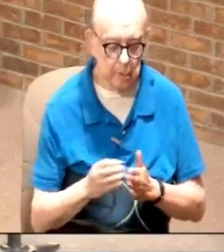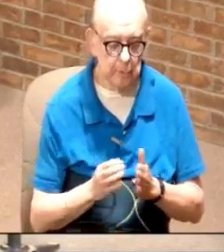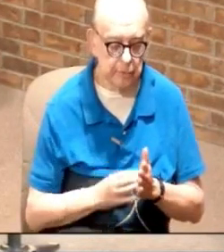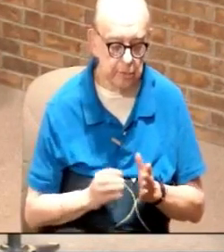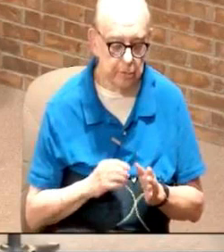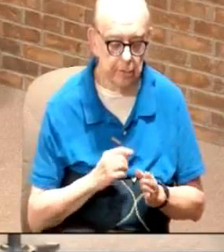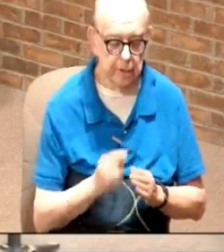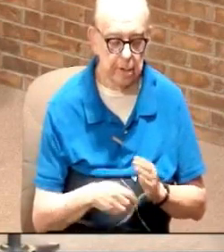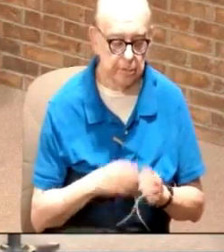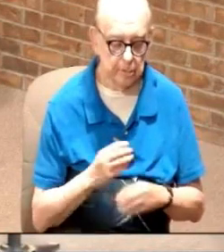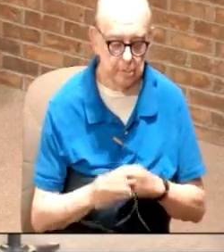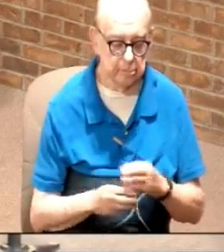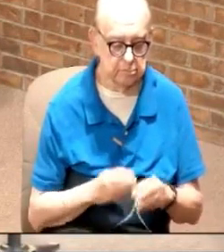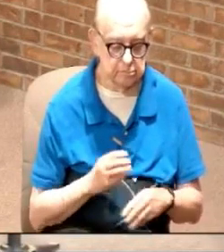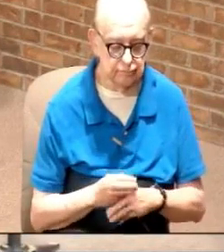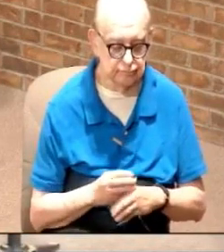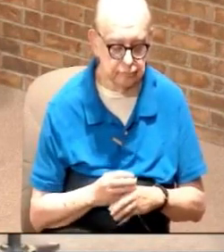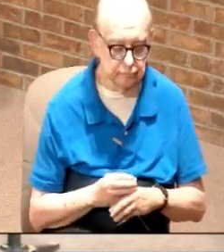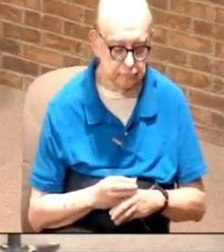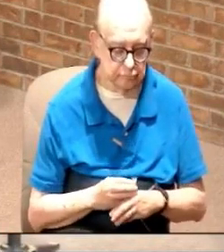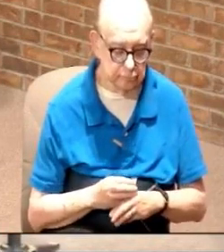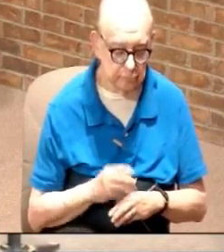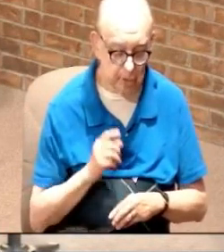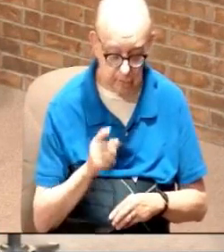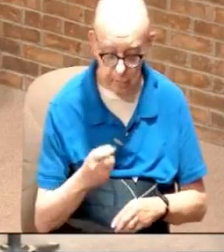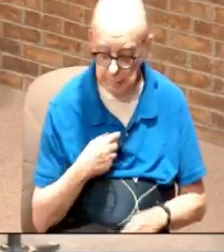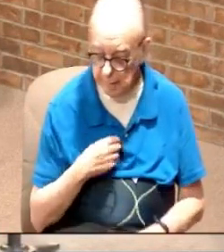guess what so are you and so am I